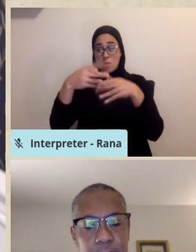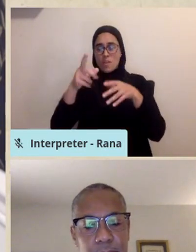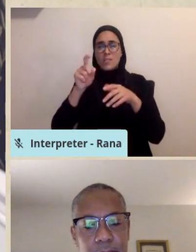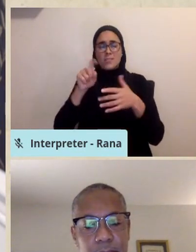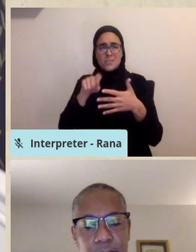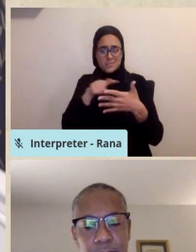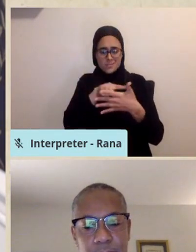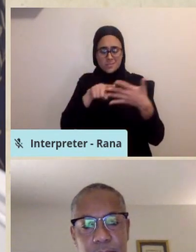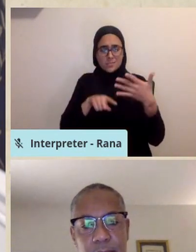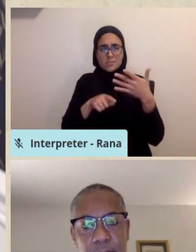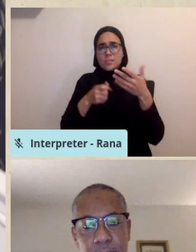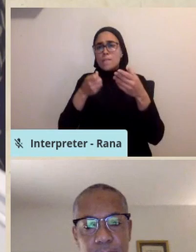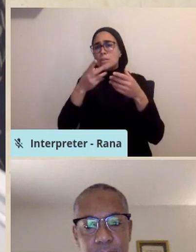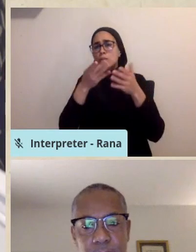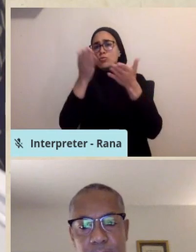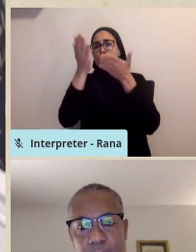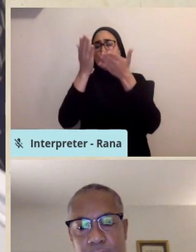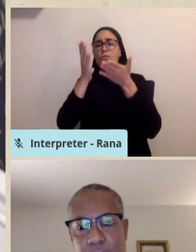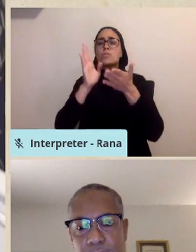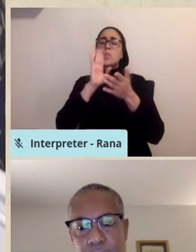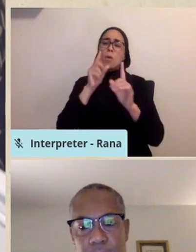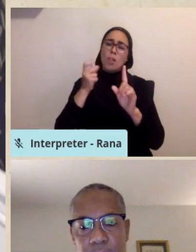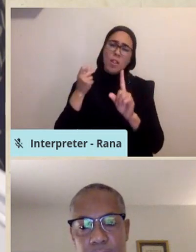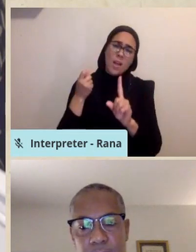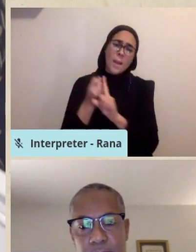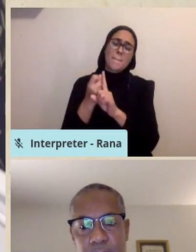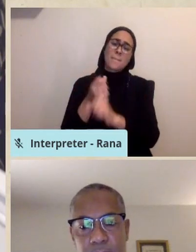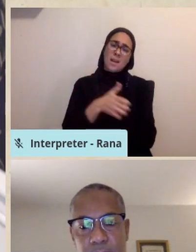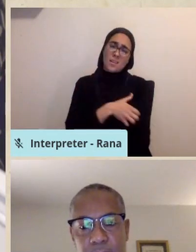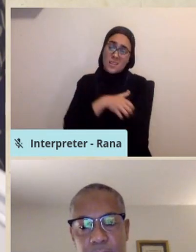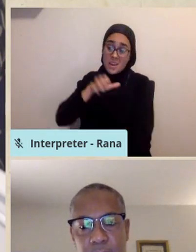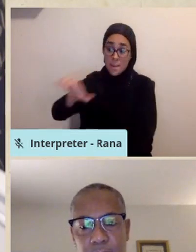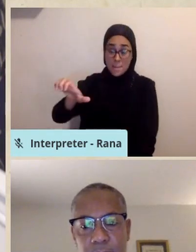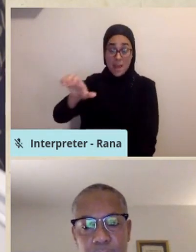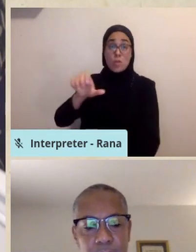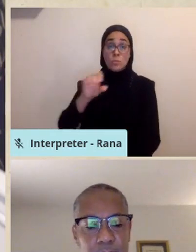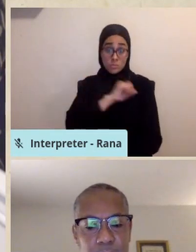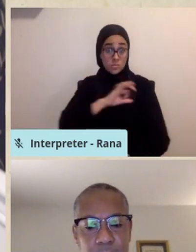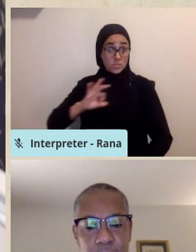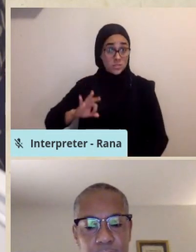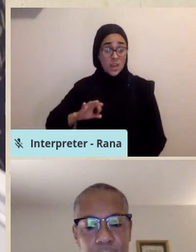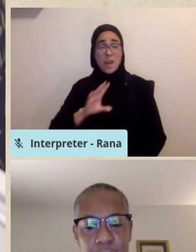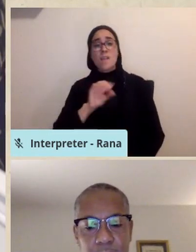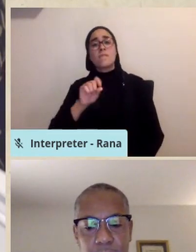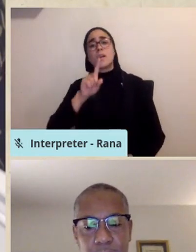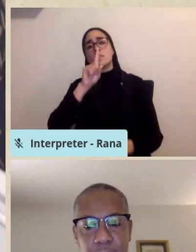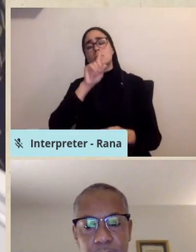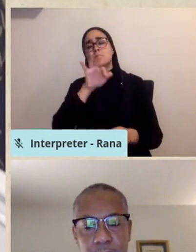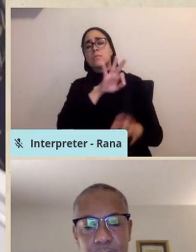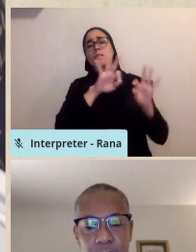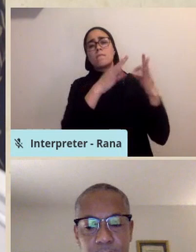a few services that are remarkably empowering to them and affirming for their families.